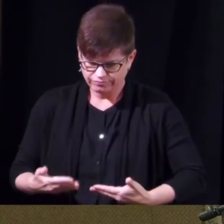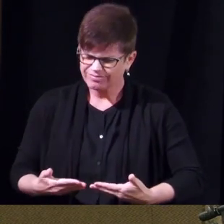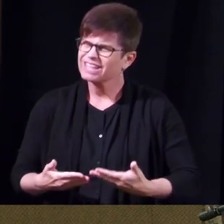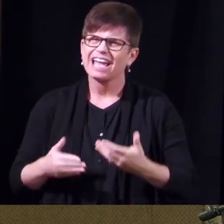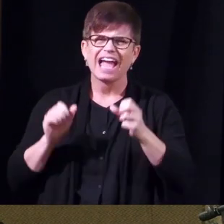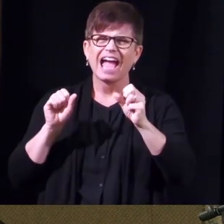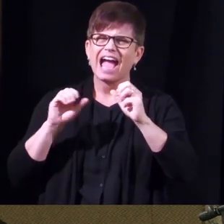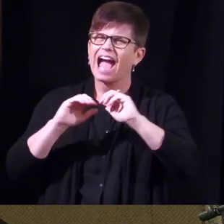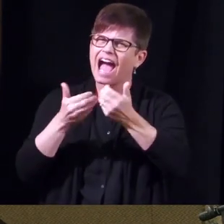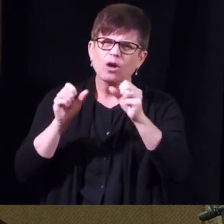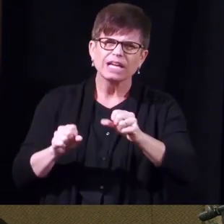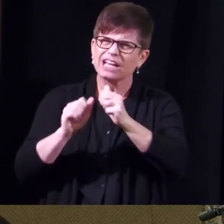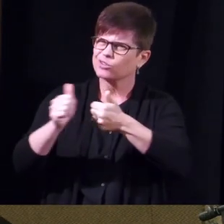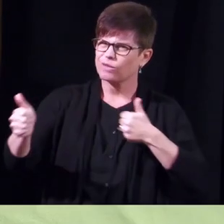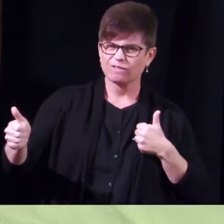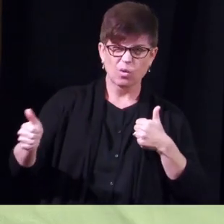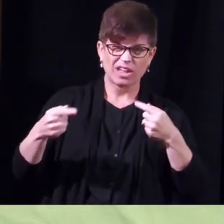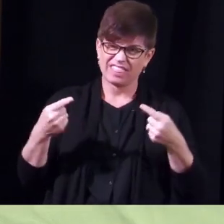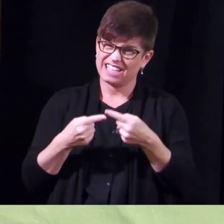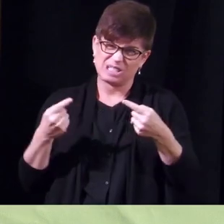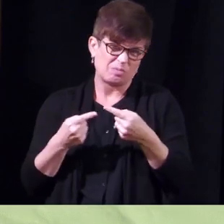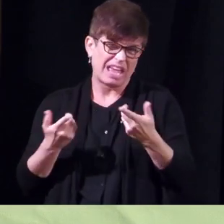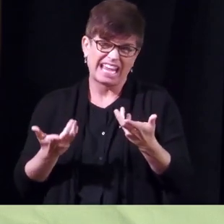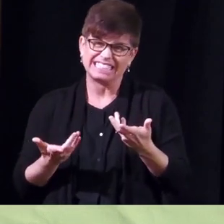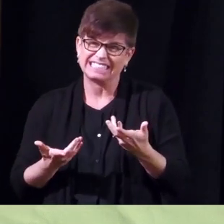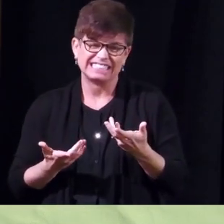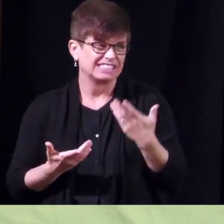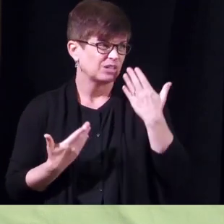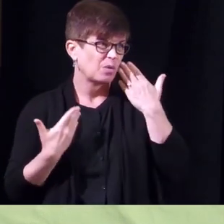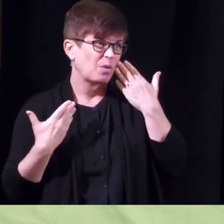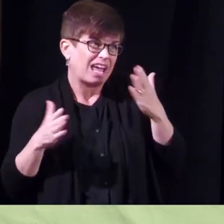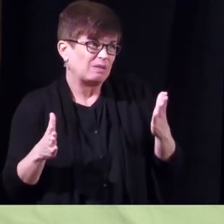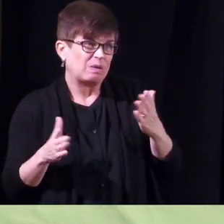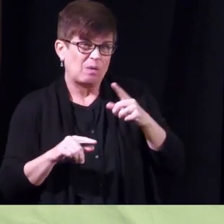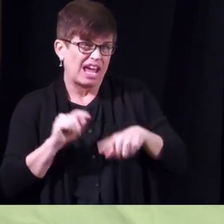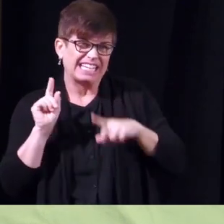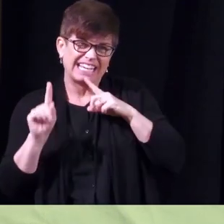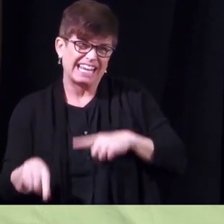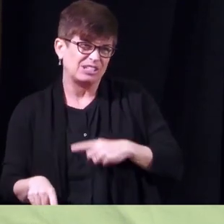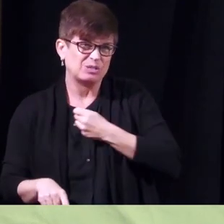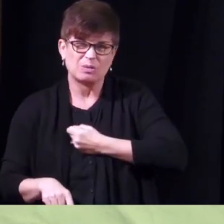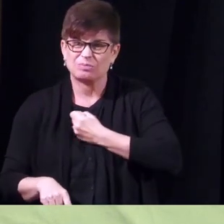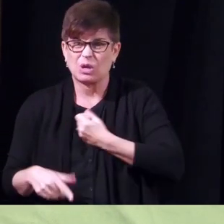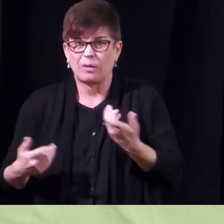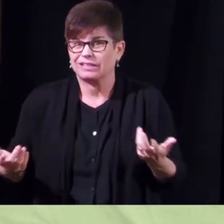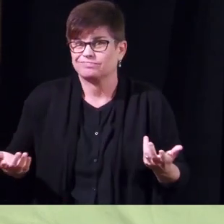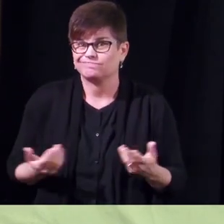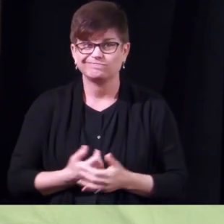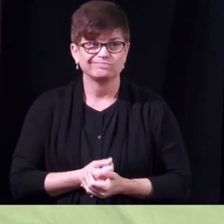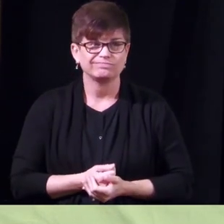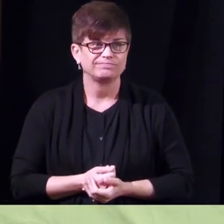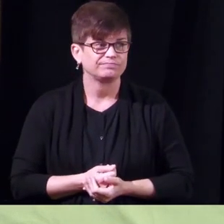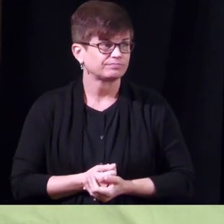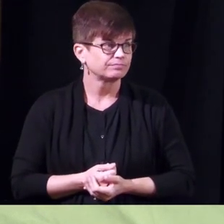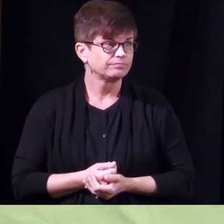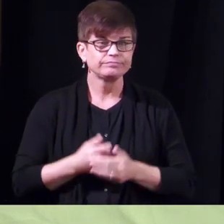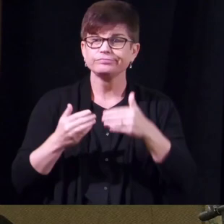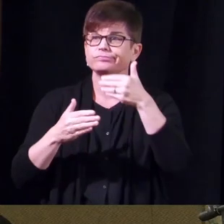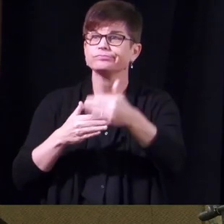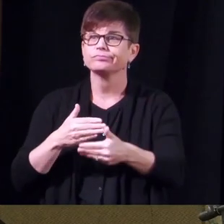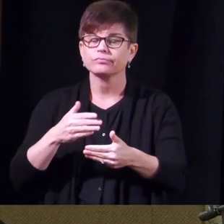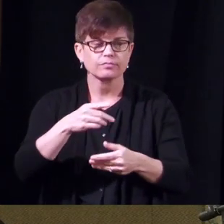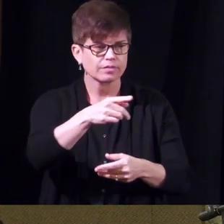discomfort uh i don't know i i can't answer that i'm sorry okay all right next